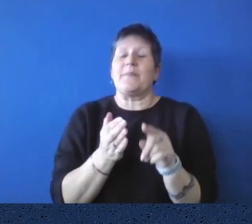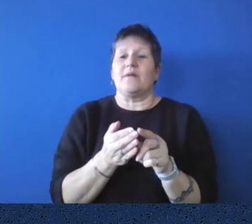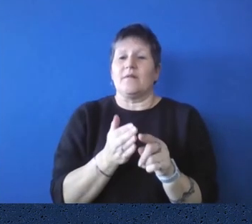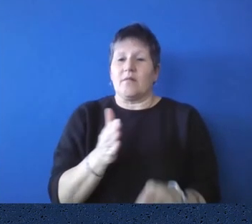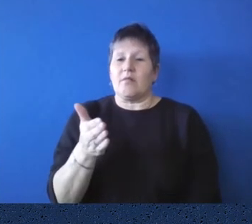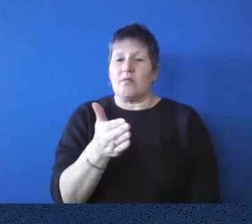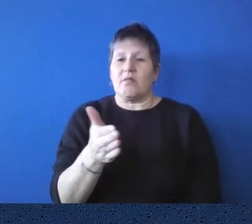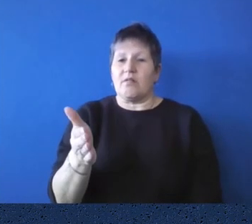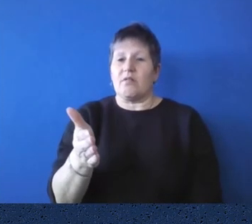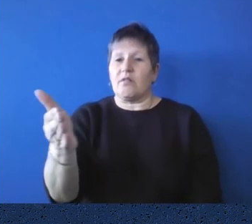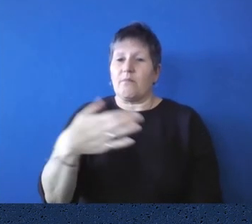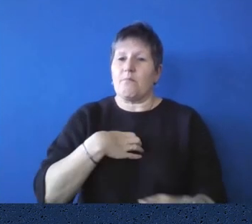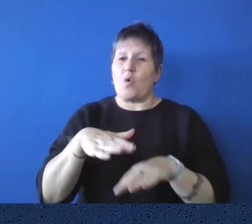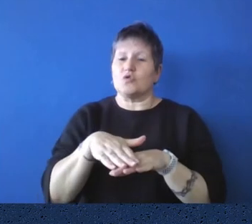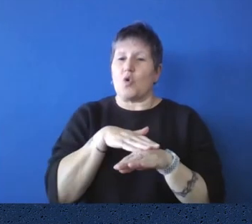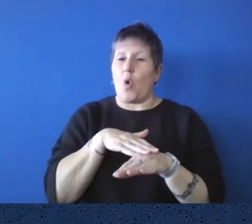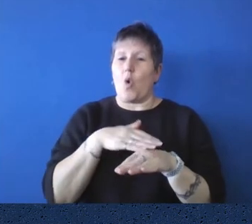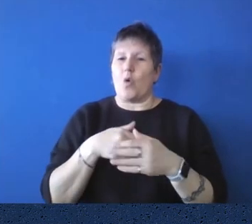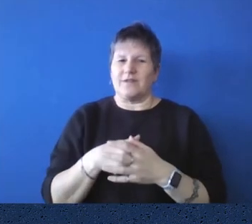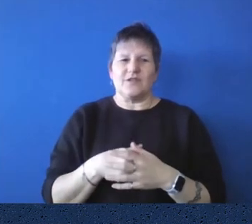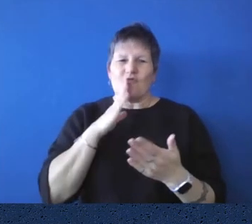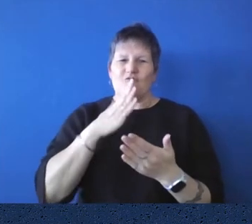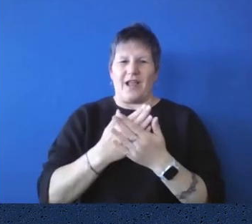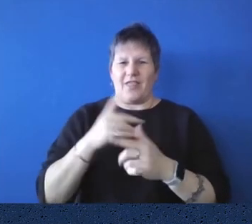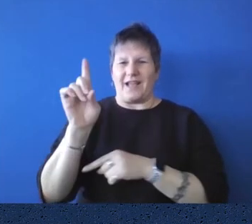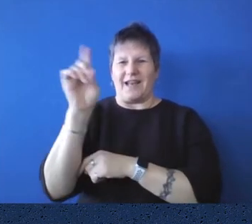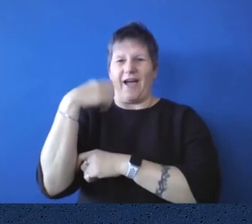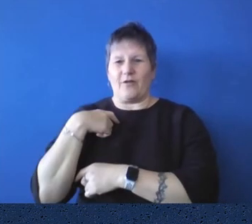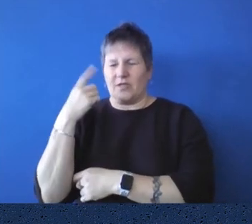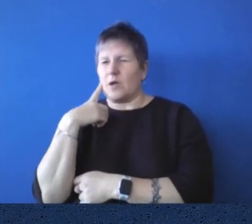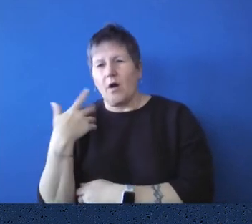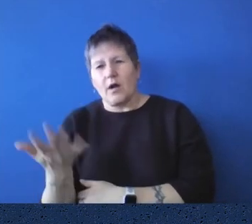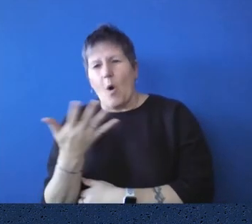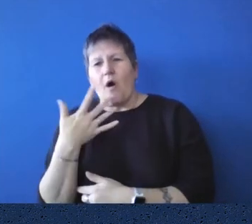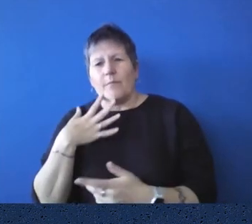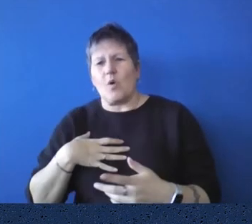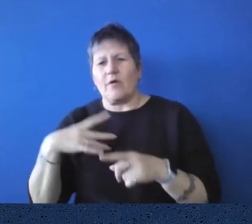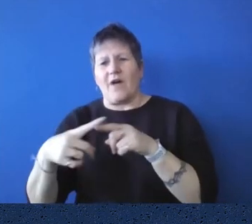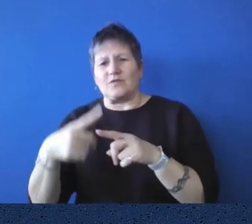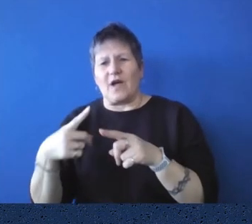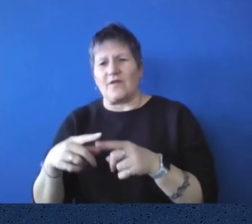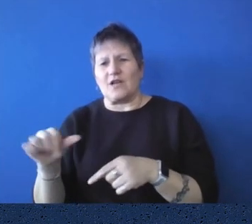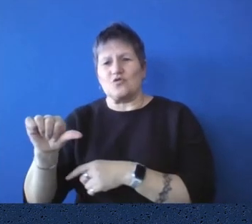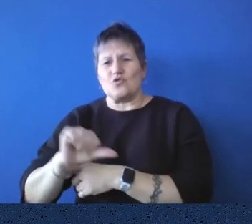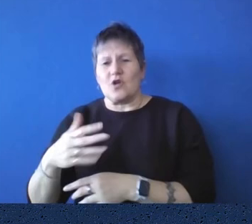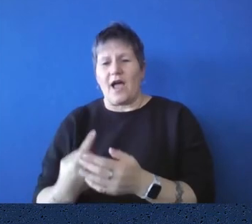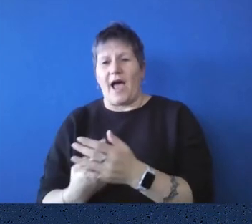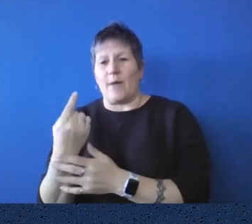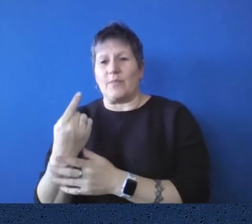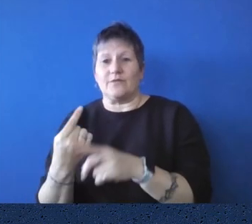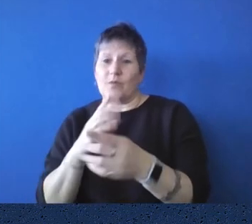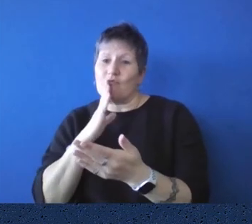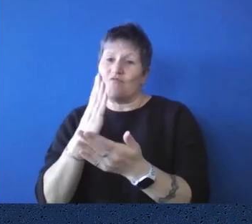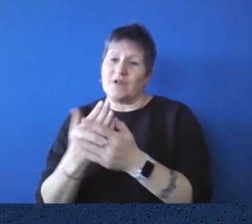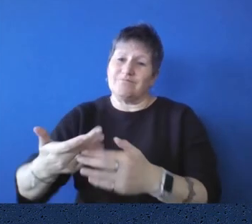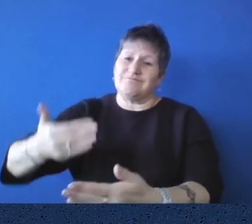I think bureaucracies often get knocked by the amount of time it takes for anything to happen. Well, part of that was because it used to take a